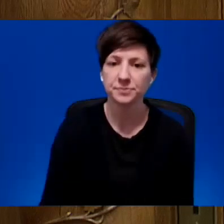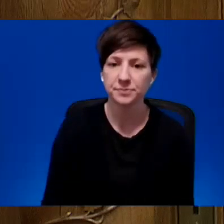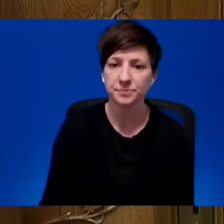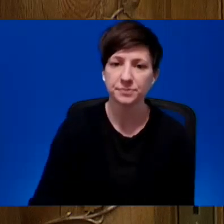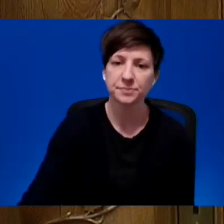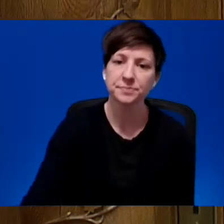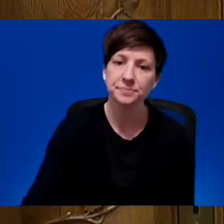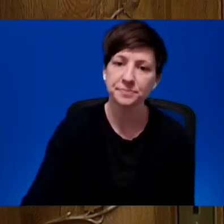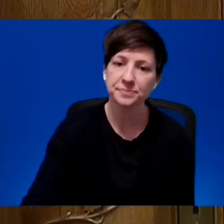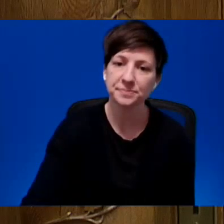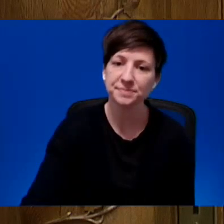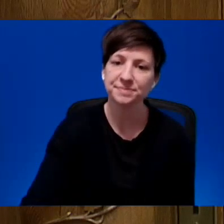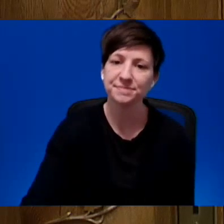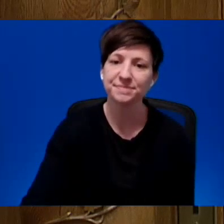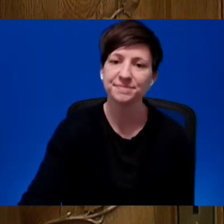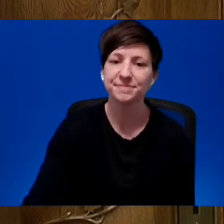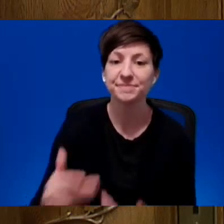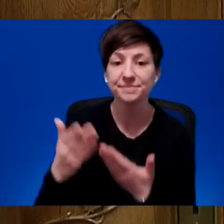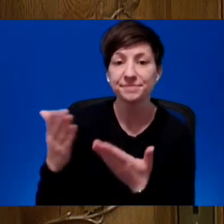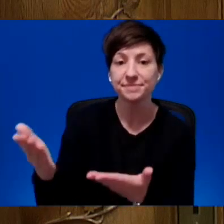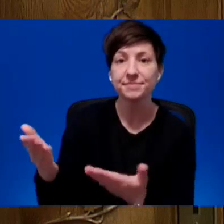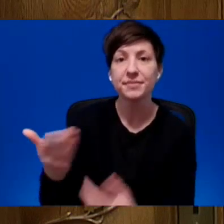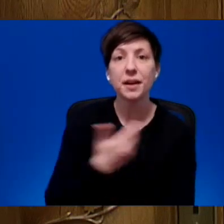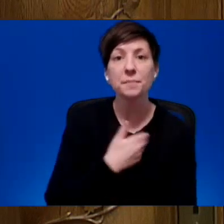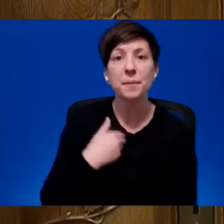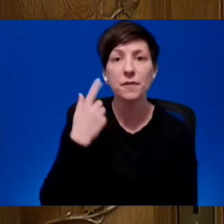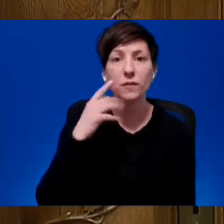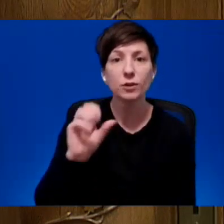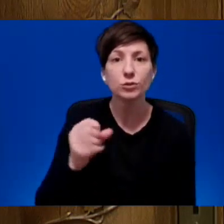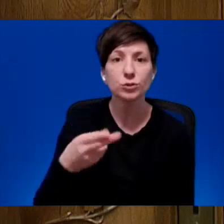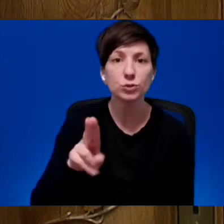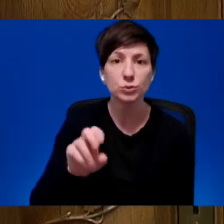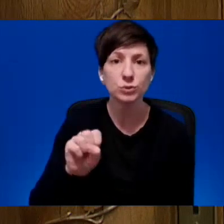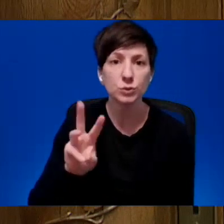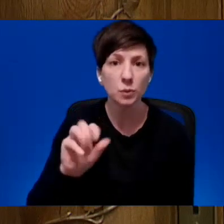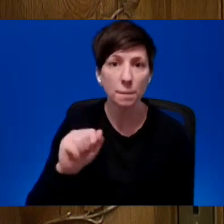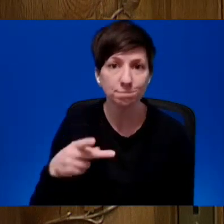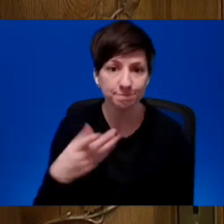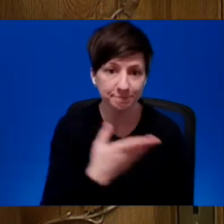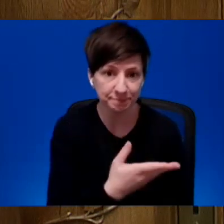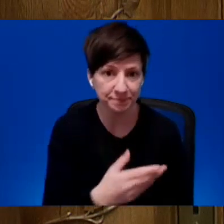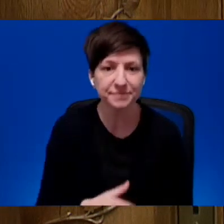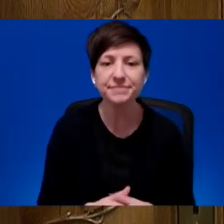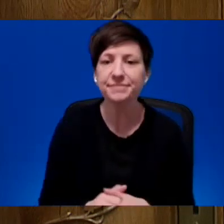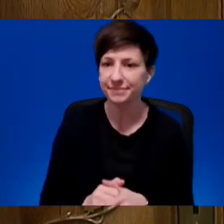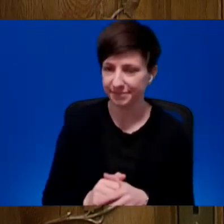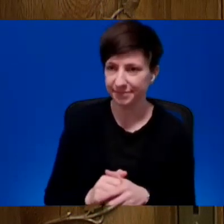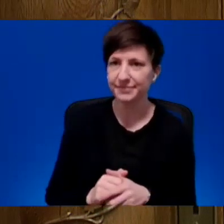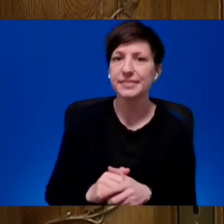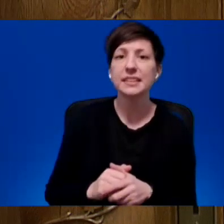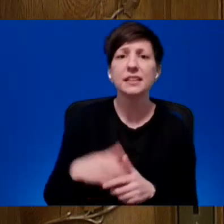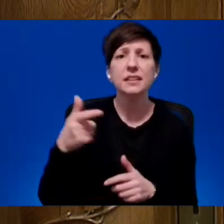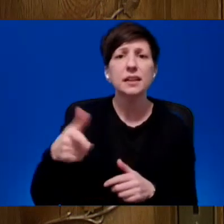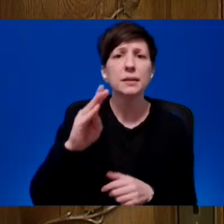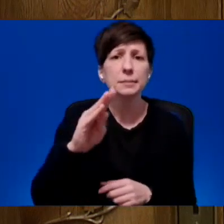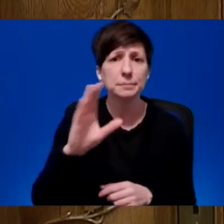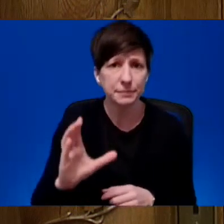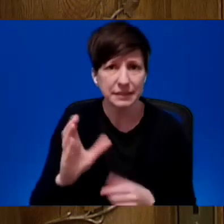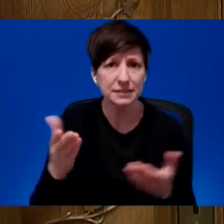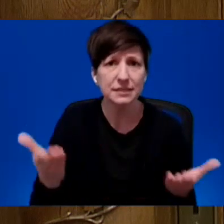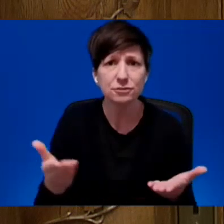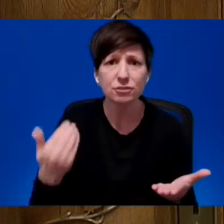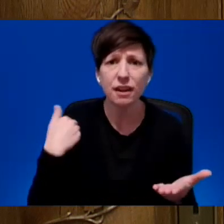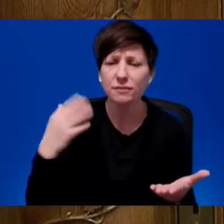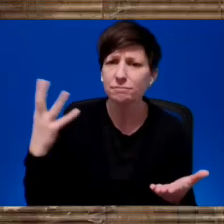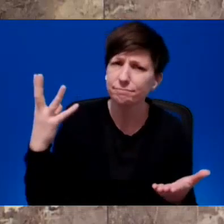The member for Shuslaw. Well, thank you very much, hon. Speaker. British Columbia is home to some of the most stunning lakes in the